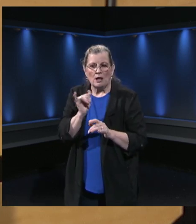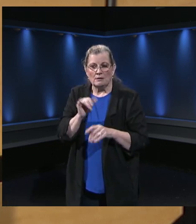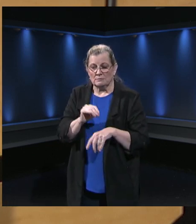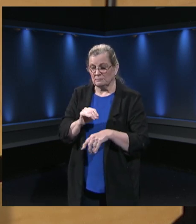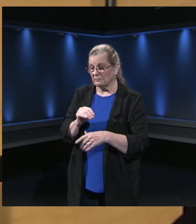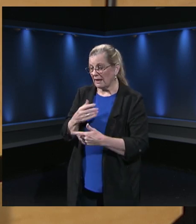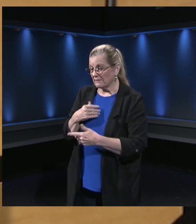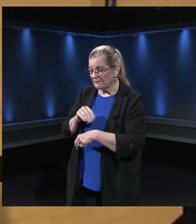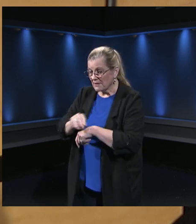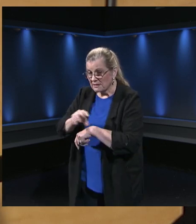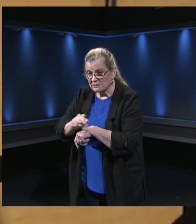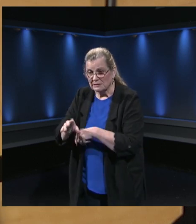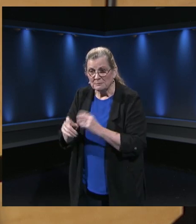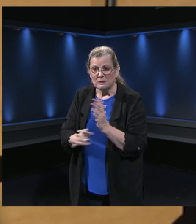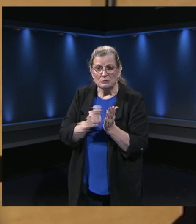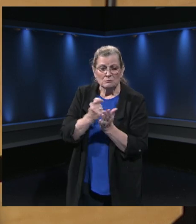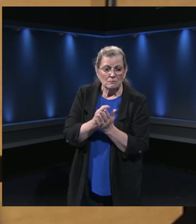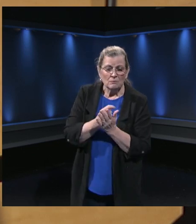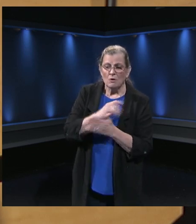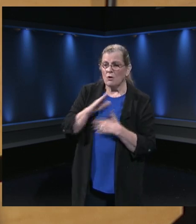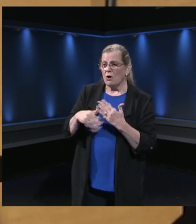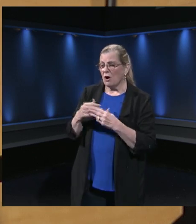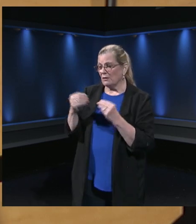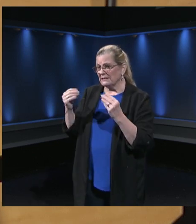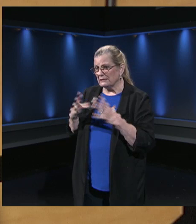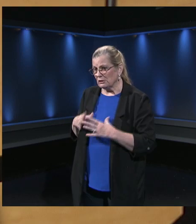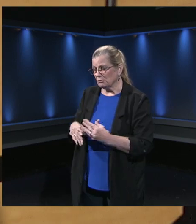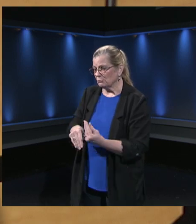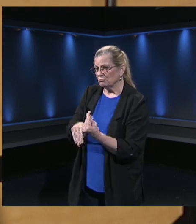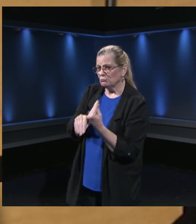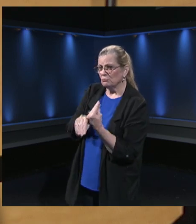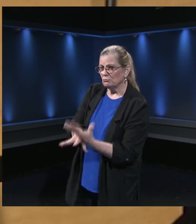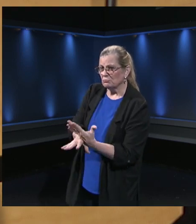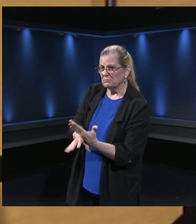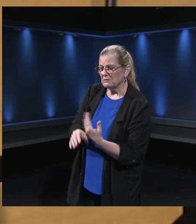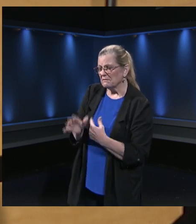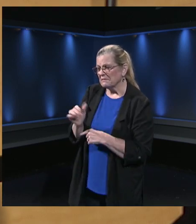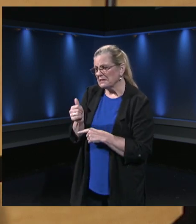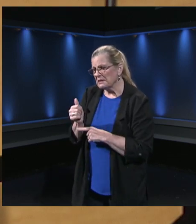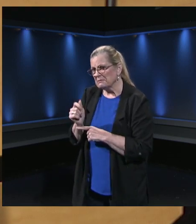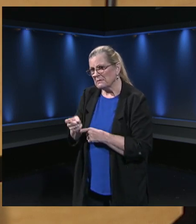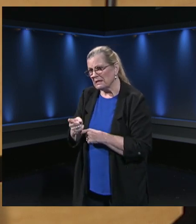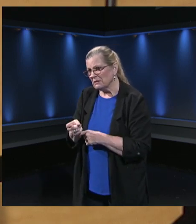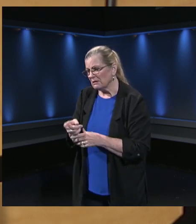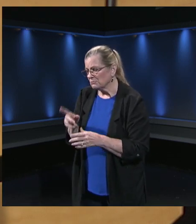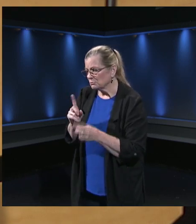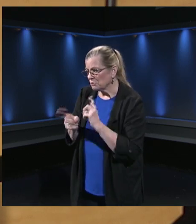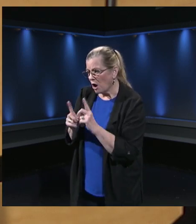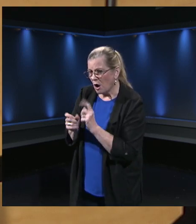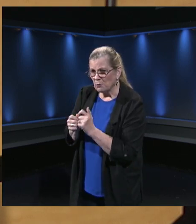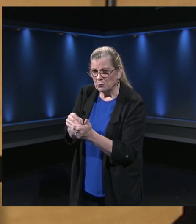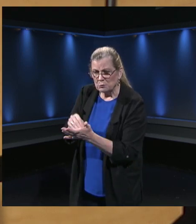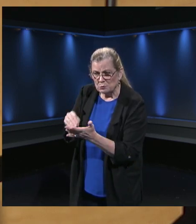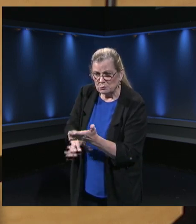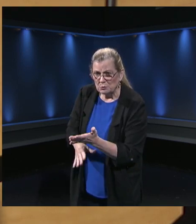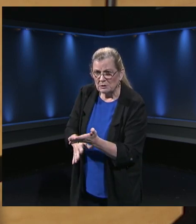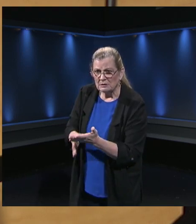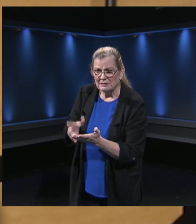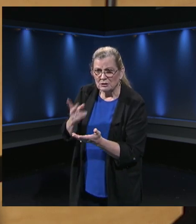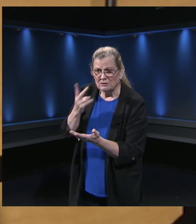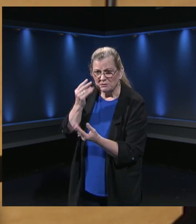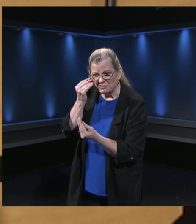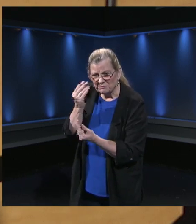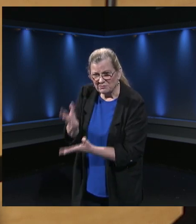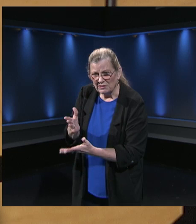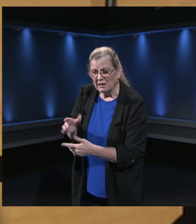for that period. They checked in with their students. was a quick 10 minute touch base and we were able to use the data from that to